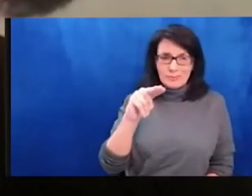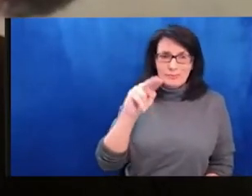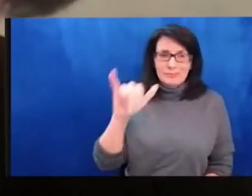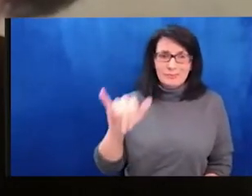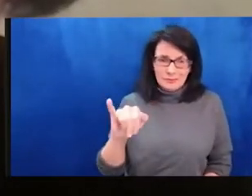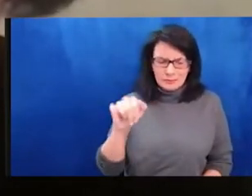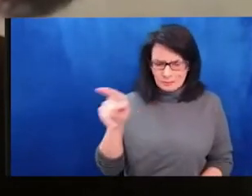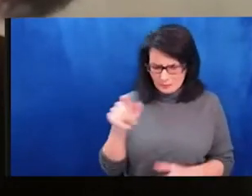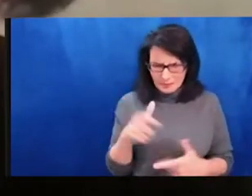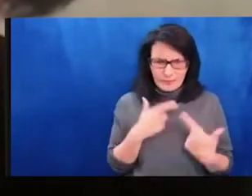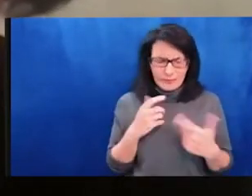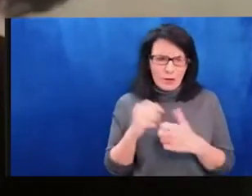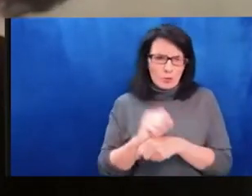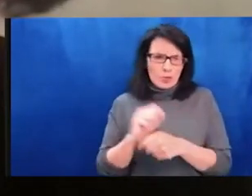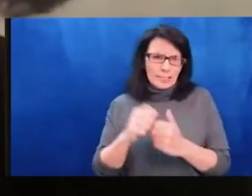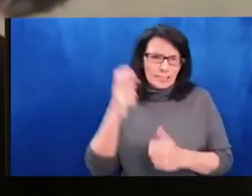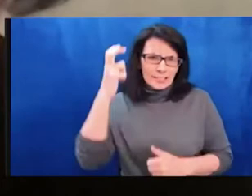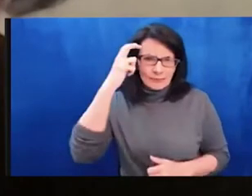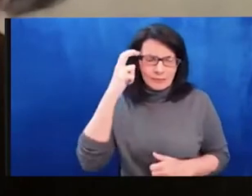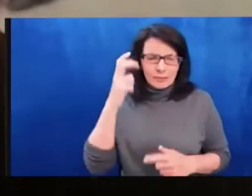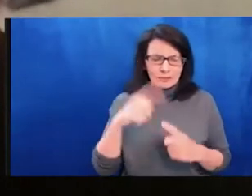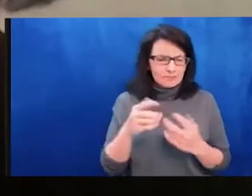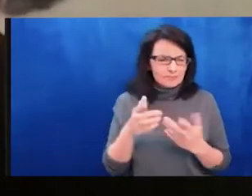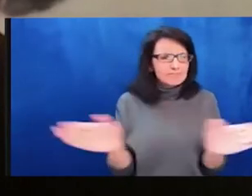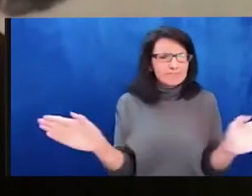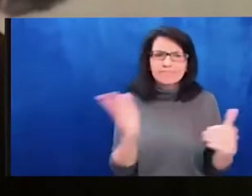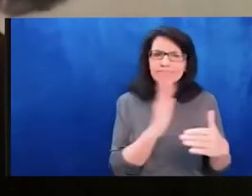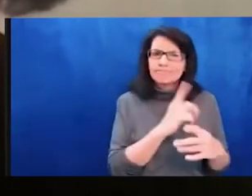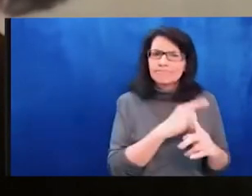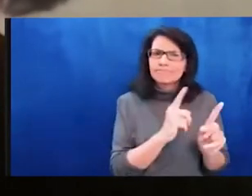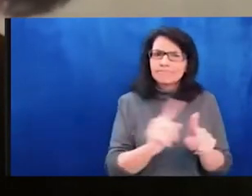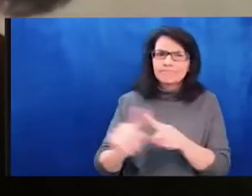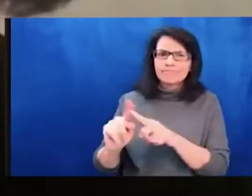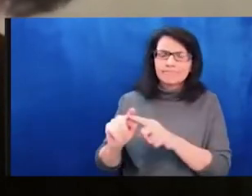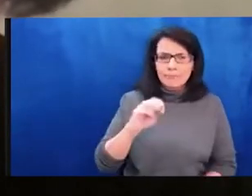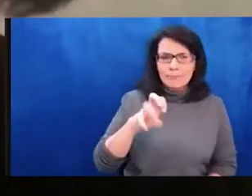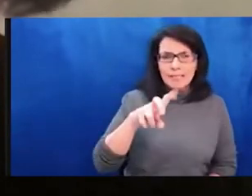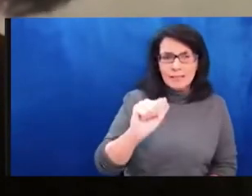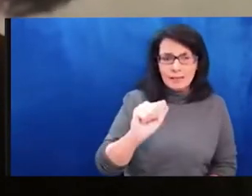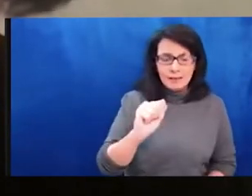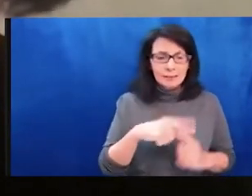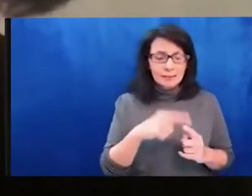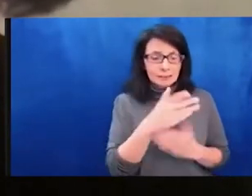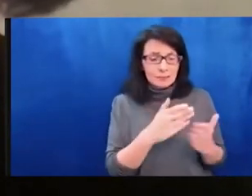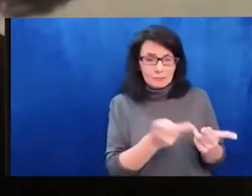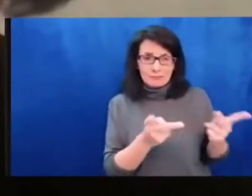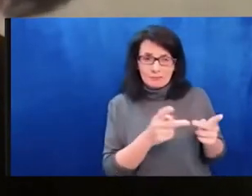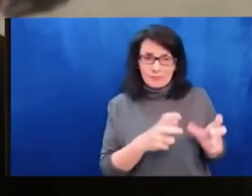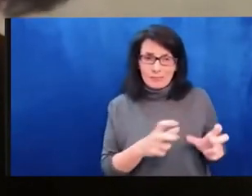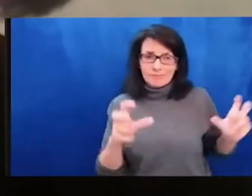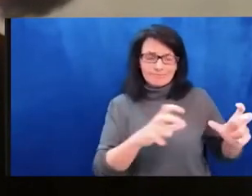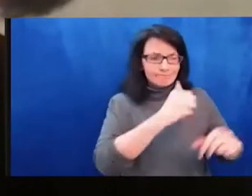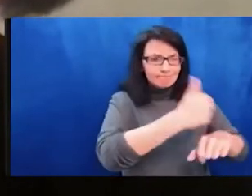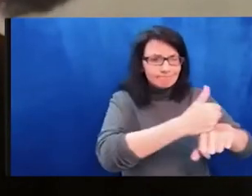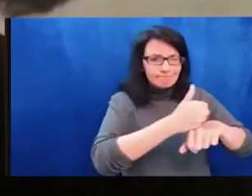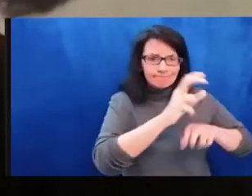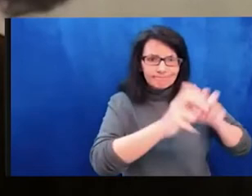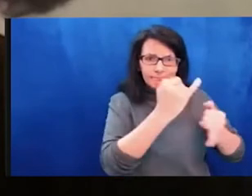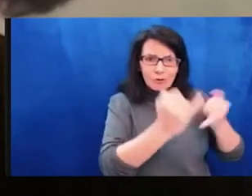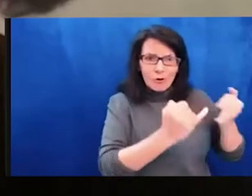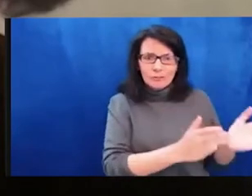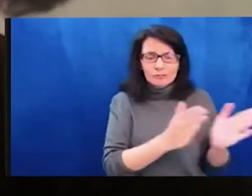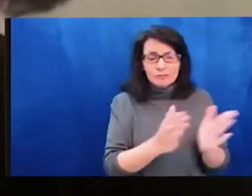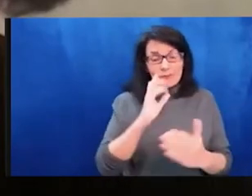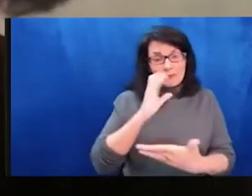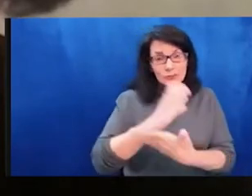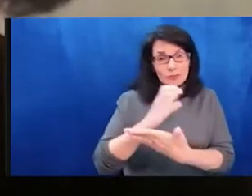during the 2014 Euromaidan. And the next speaker this evening will be Mikola Rudny, an artist,